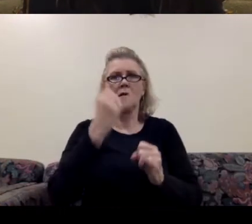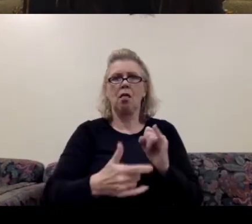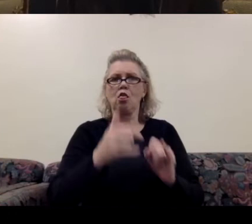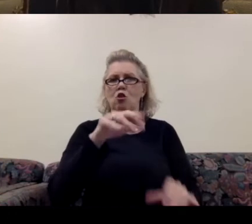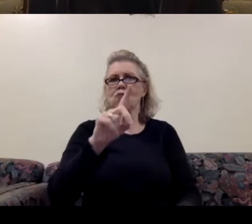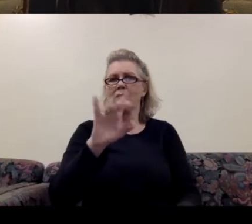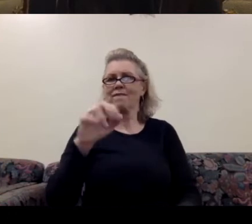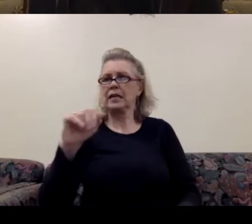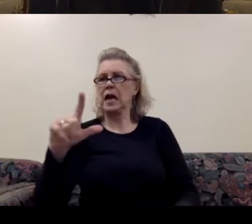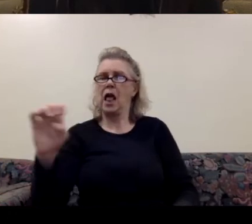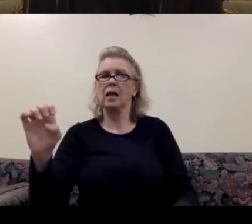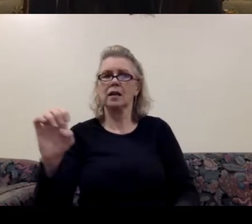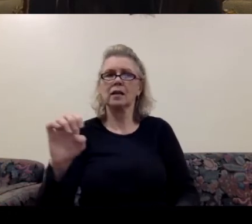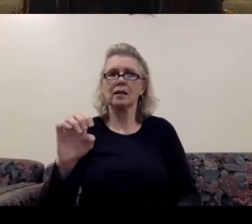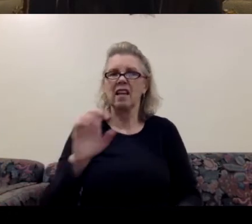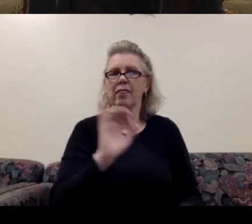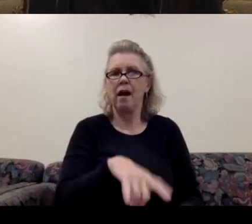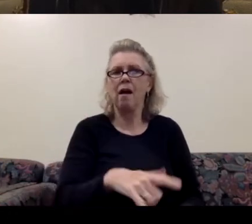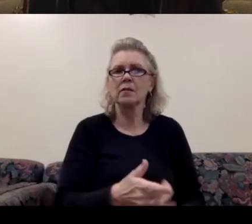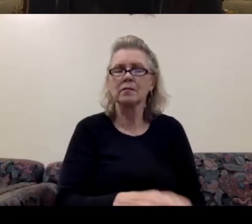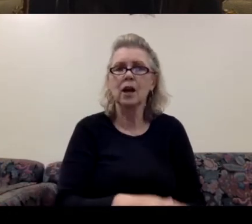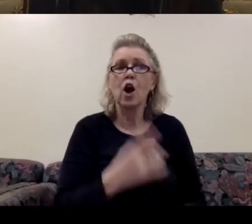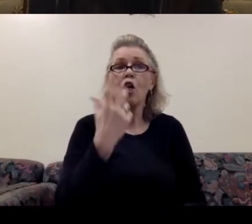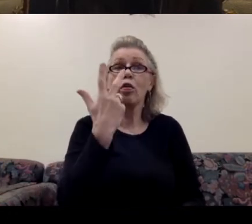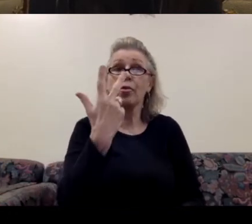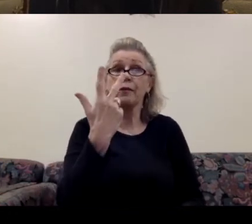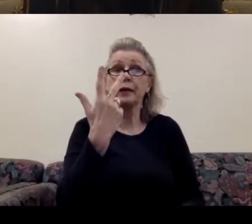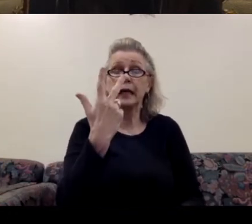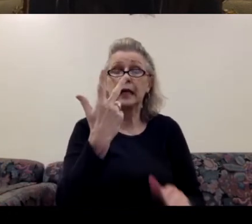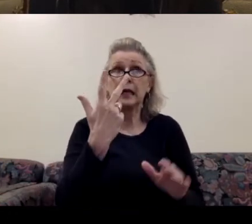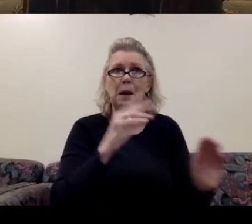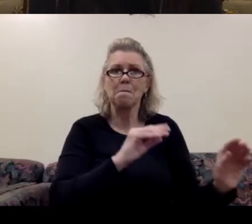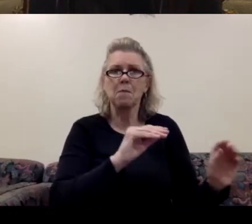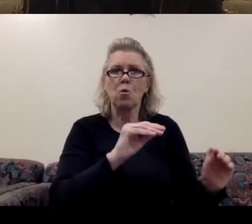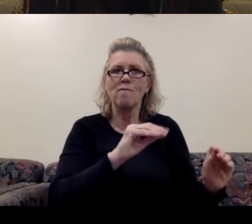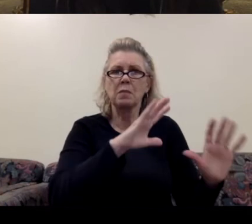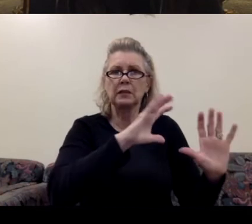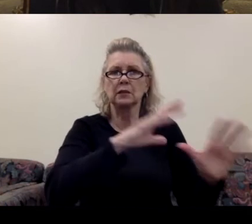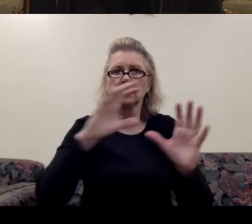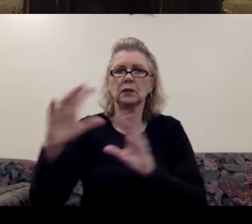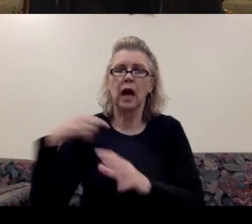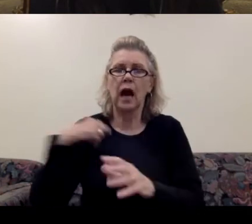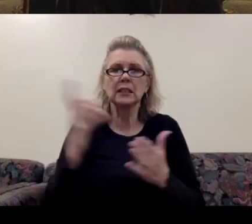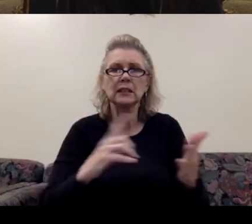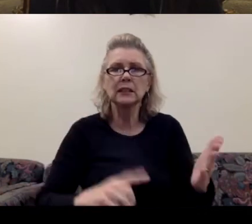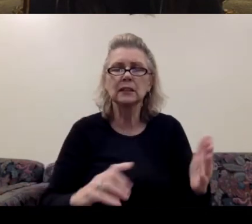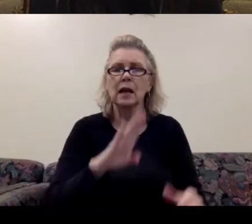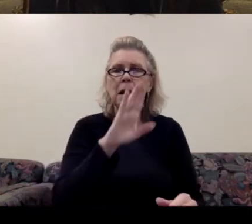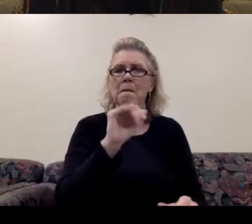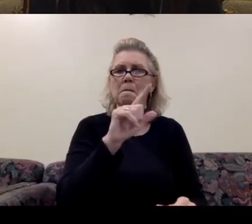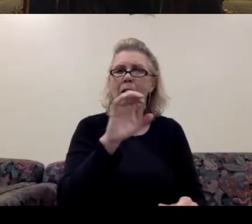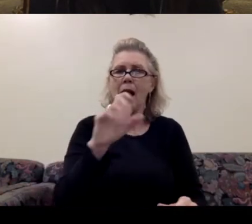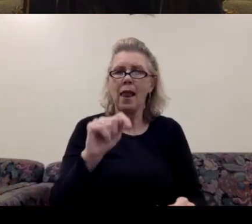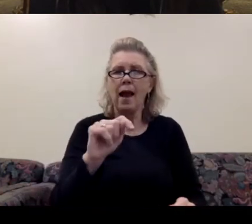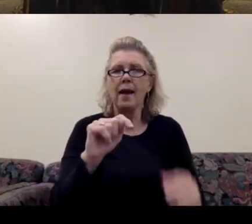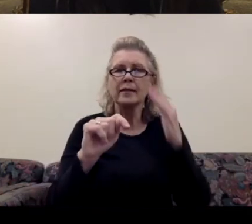New York city art parade. One of the three movements that I designed was called ballet mechanique named after